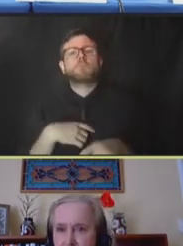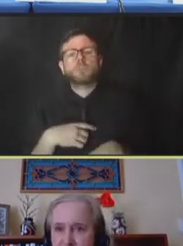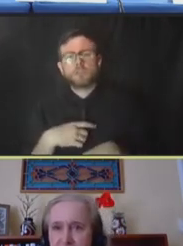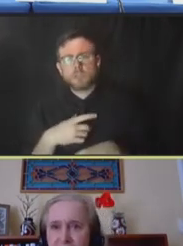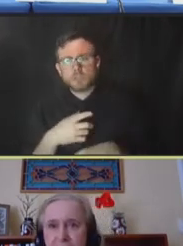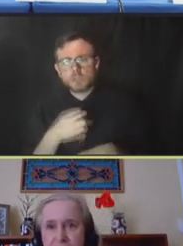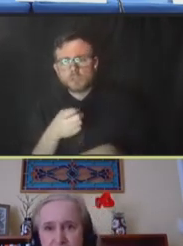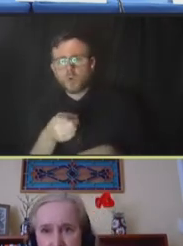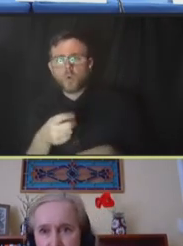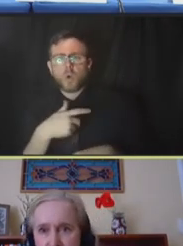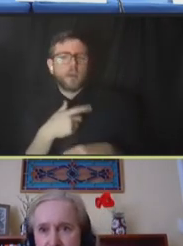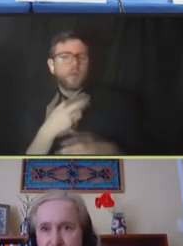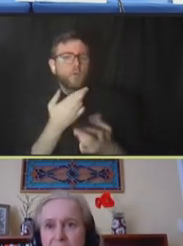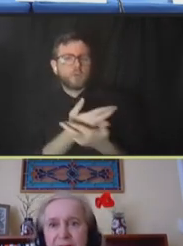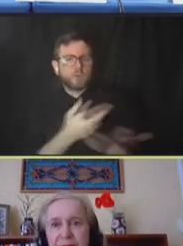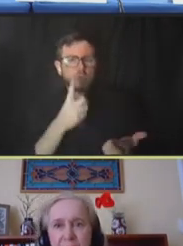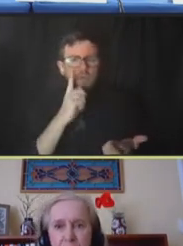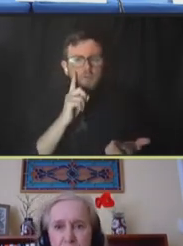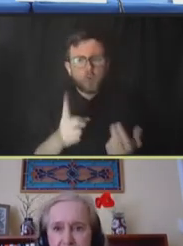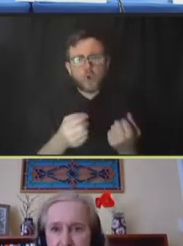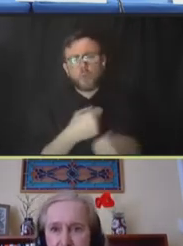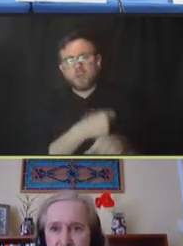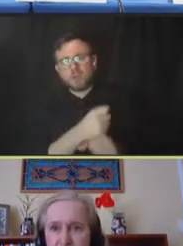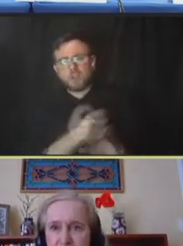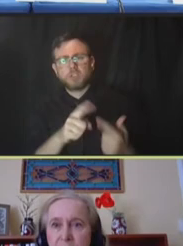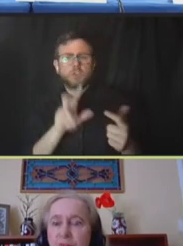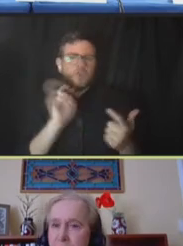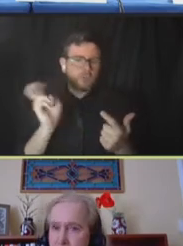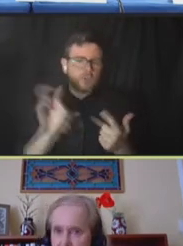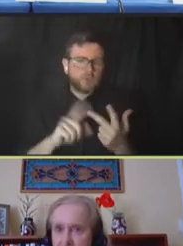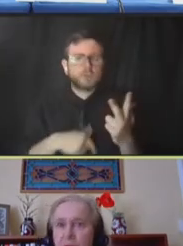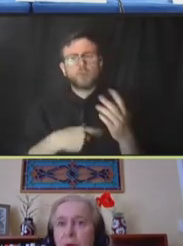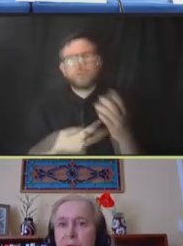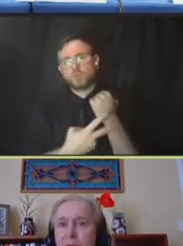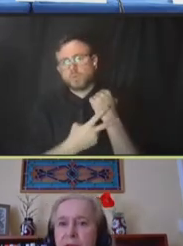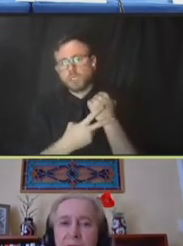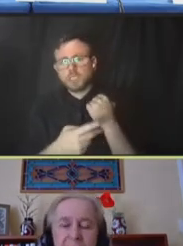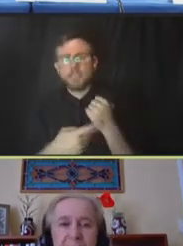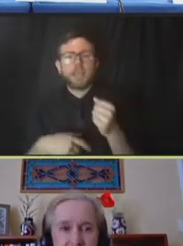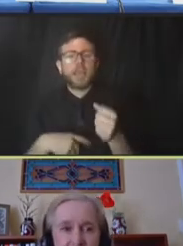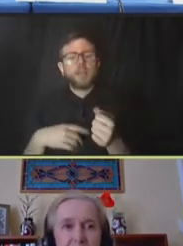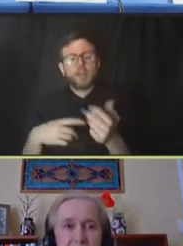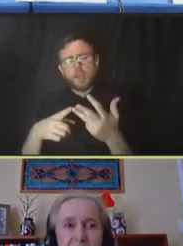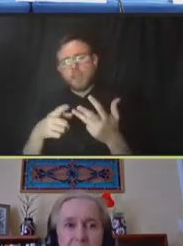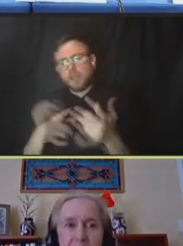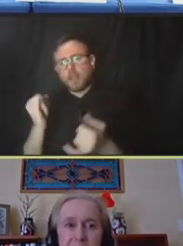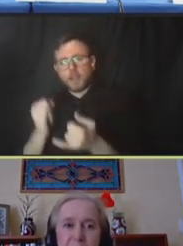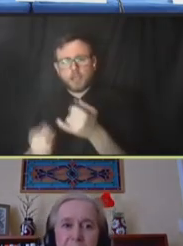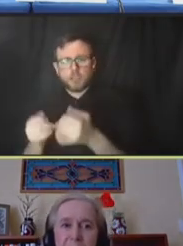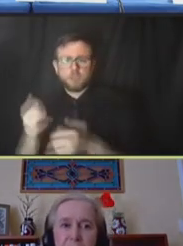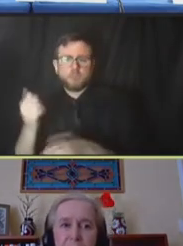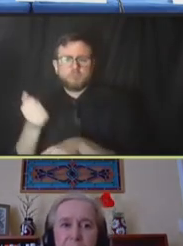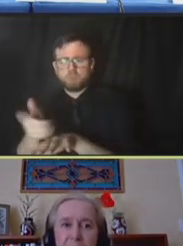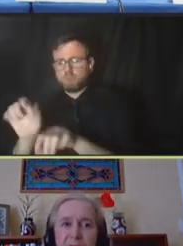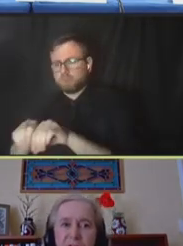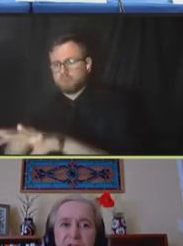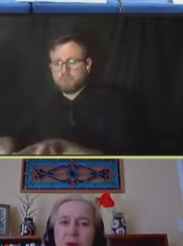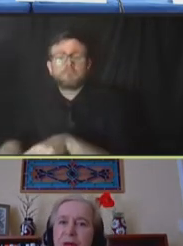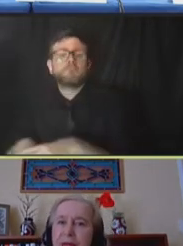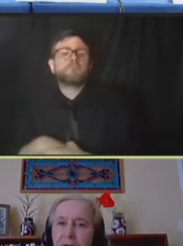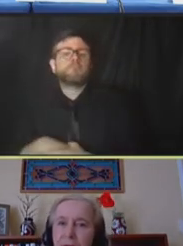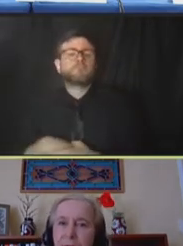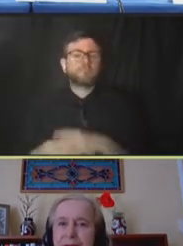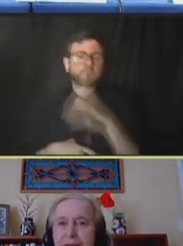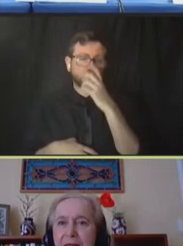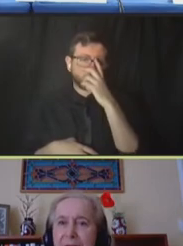the transportation, the storage, the final mile distribution, and so on? Next slide, please. So,